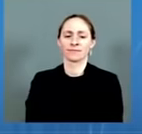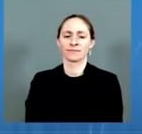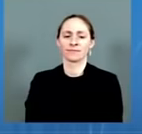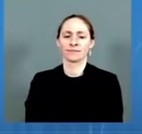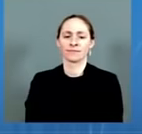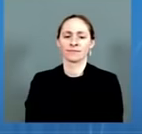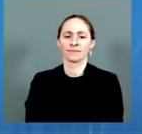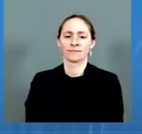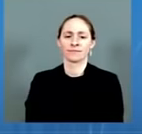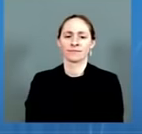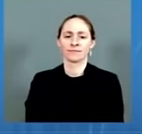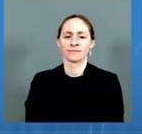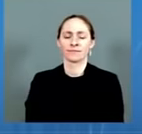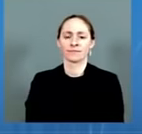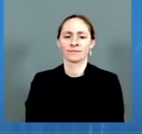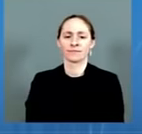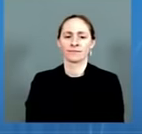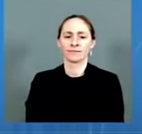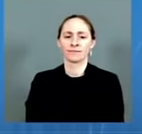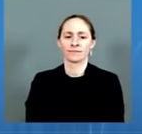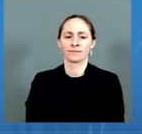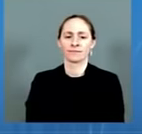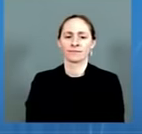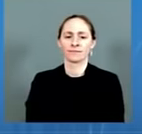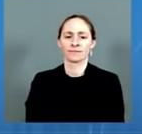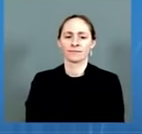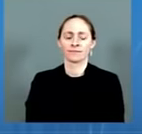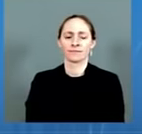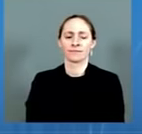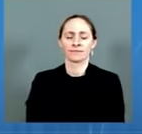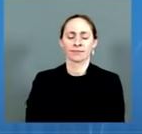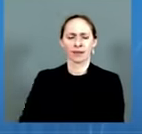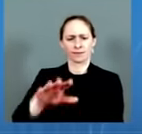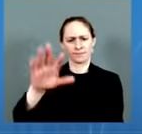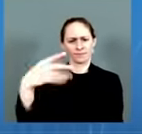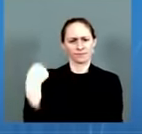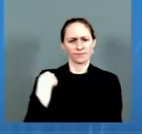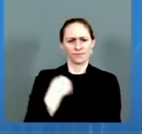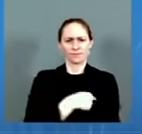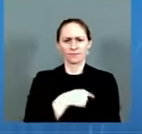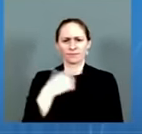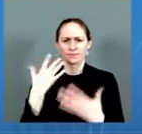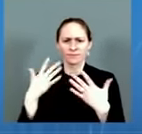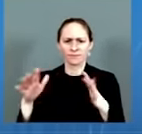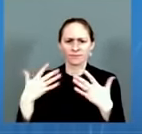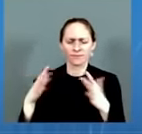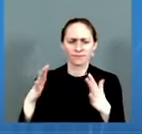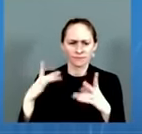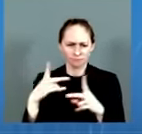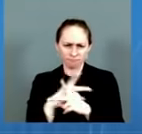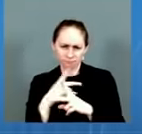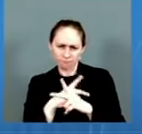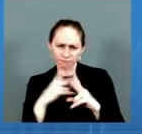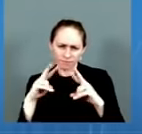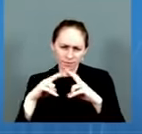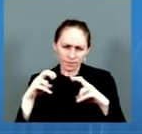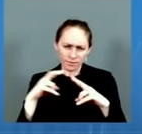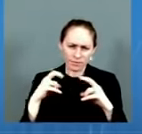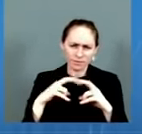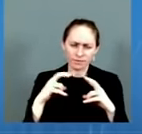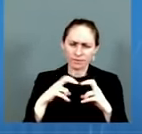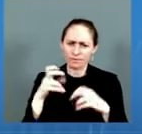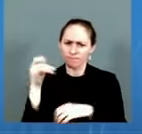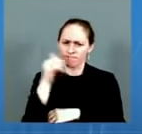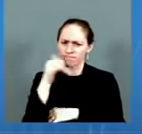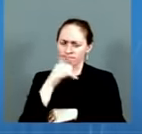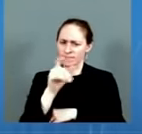scenario with Omicron, a number of studies have been done throughout the country and the world to take a look